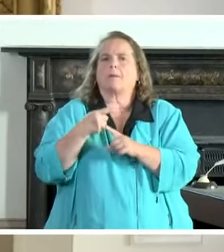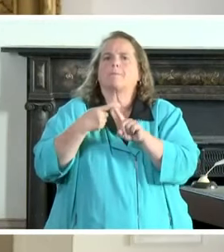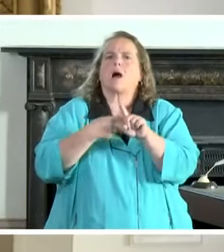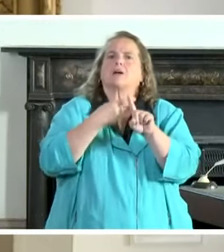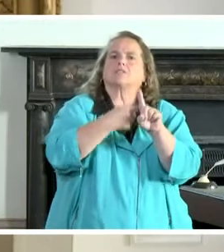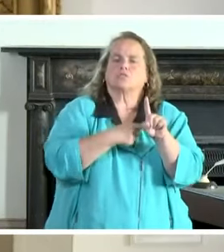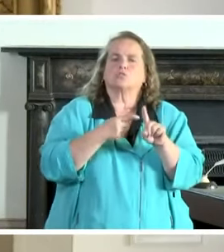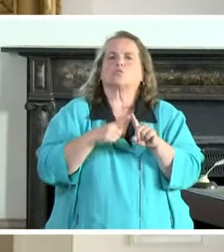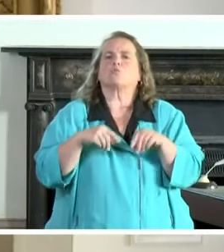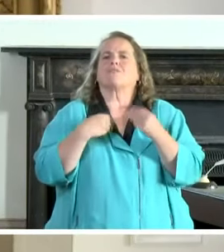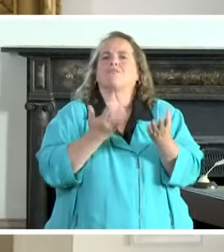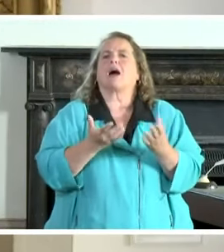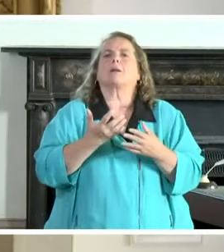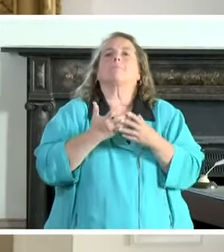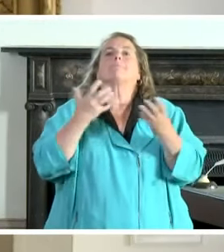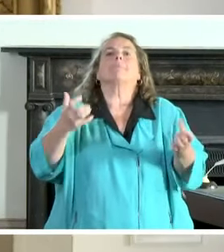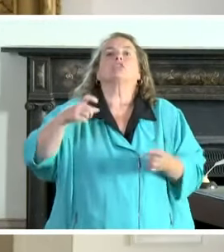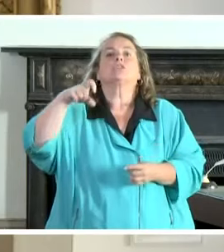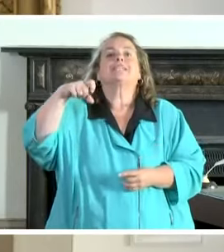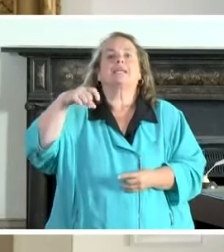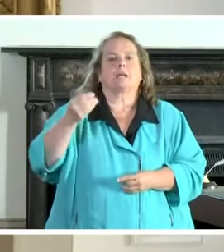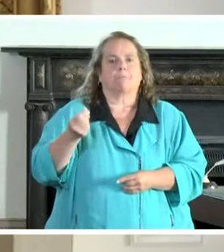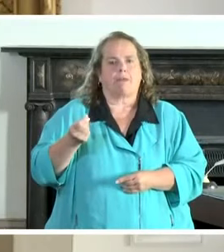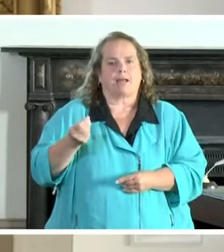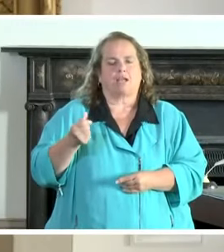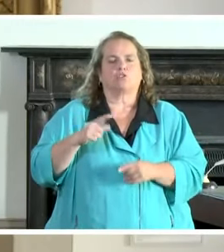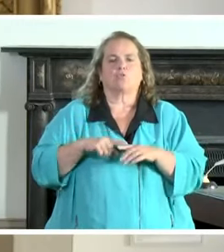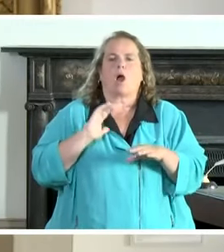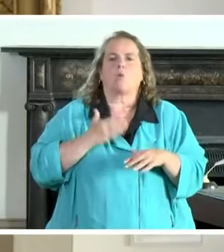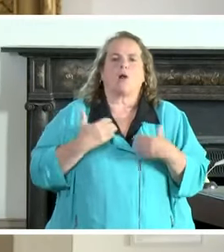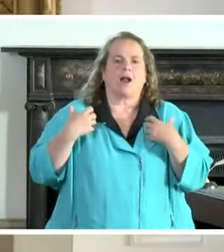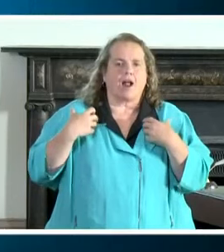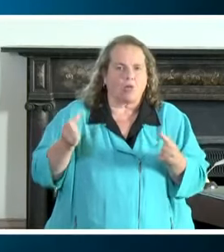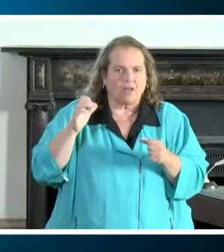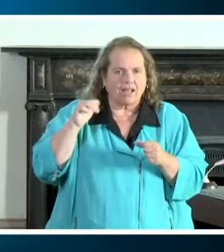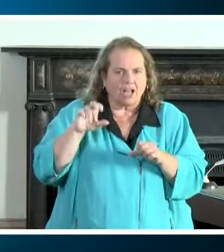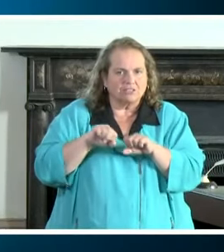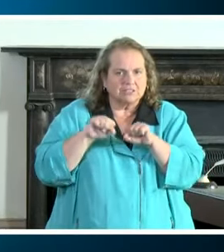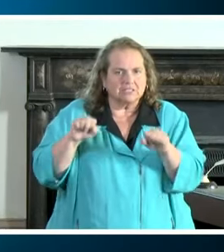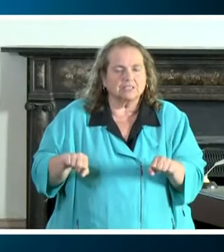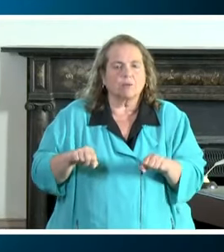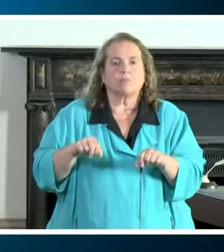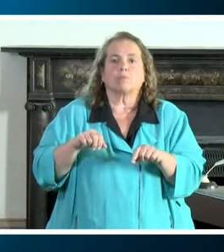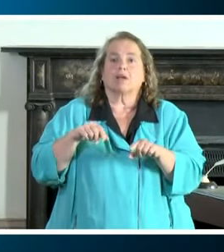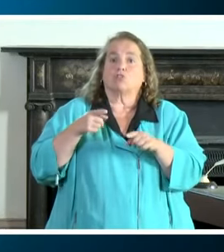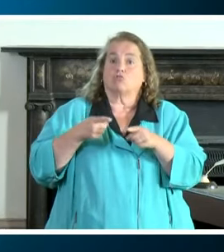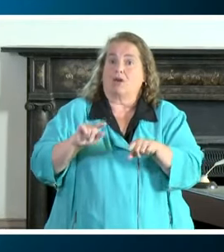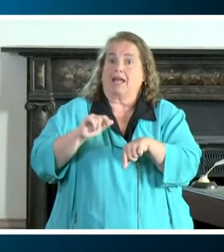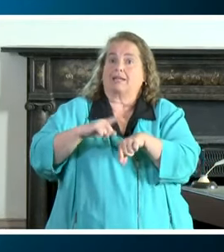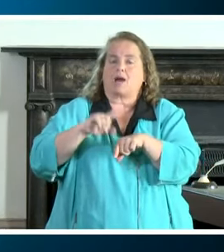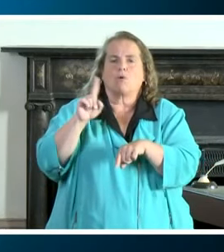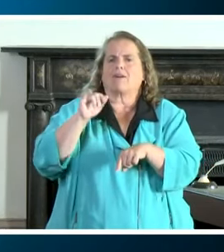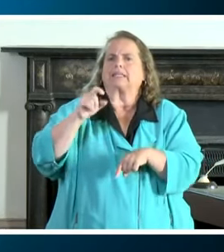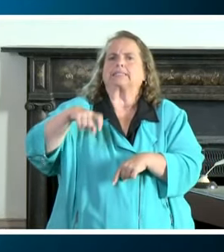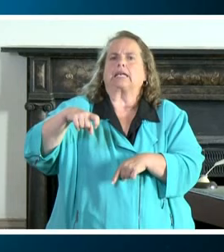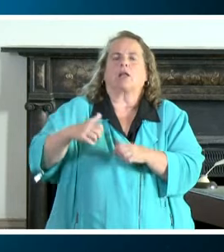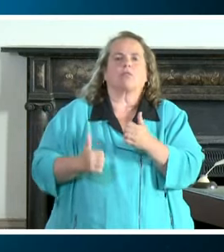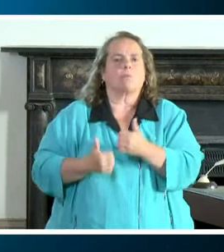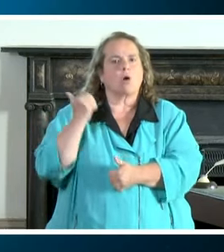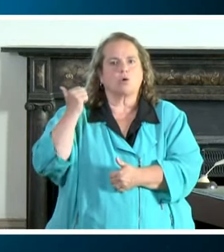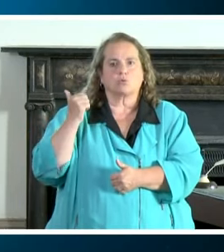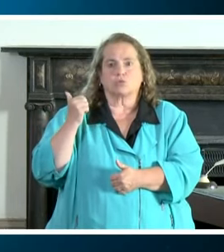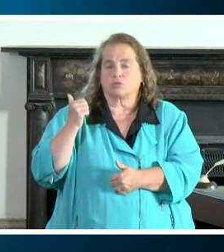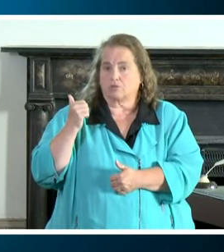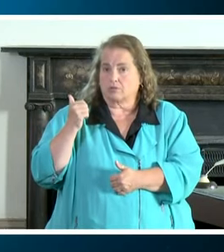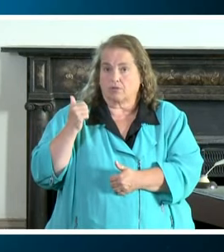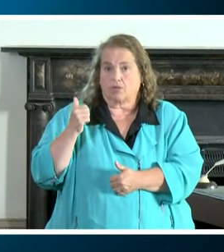dollars to our health care system at a time when it is needed most and while these the print is small it's because it's